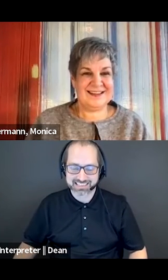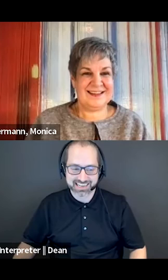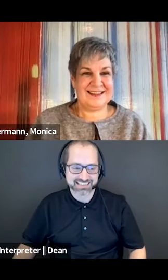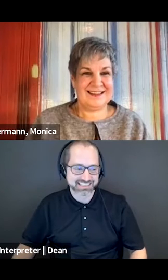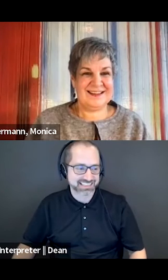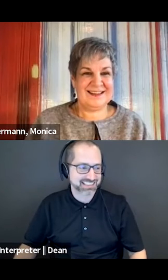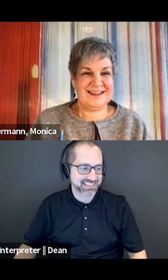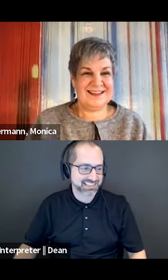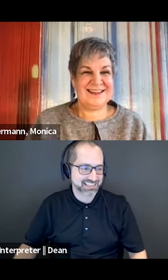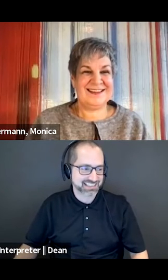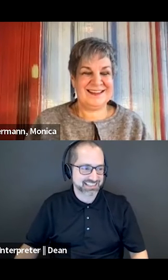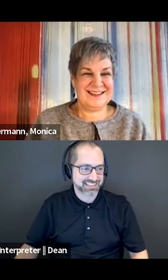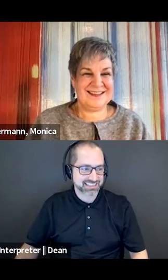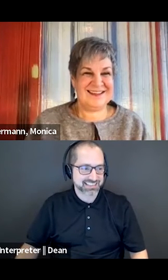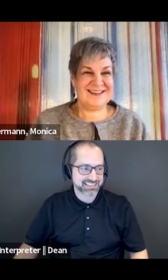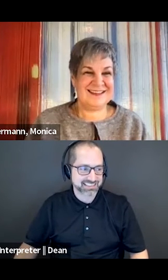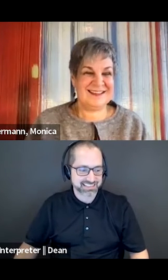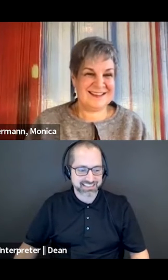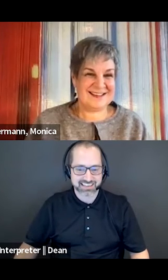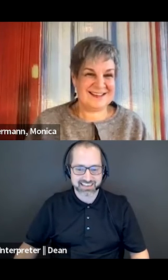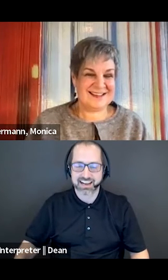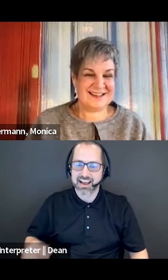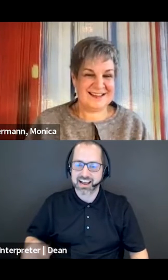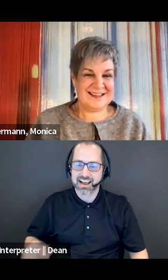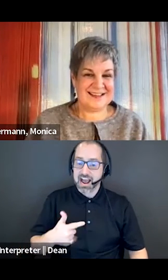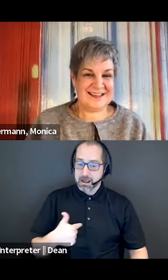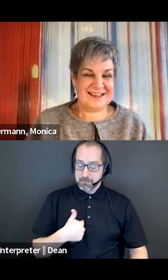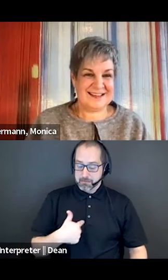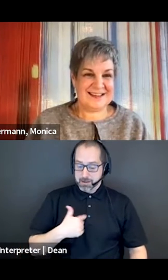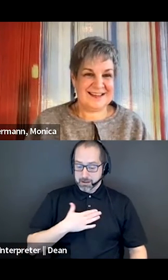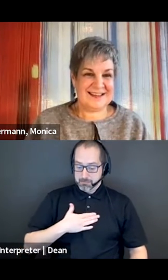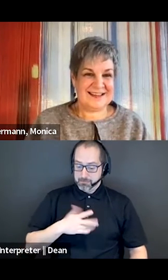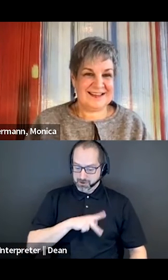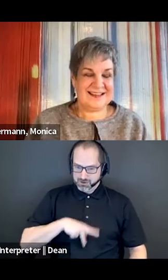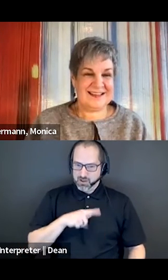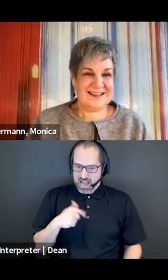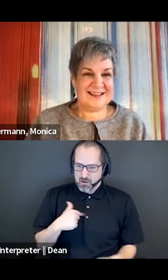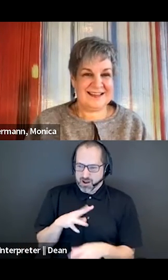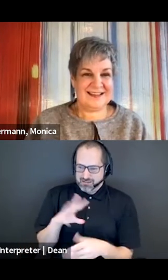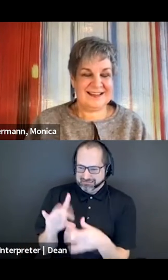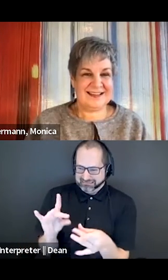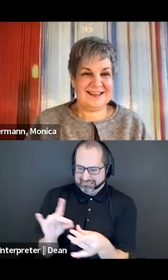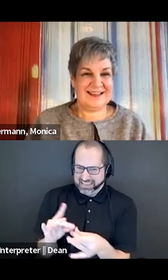Pass again. I personally, I want to speak up on this one. I say no to this term as well.